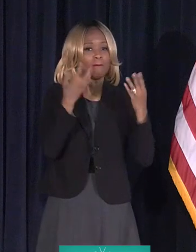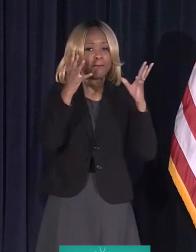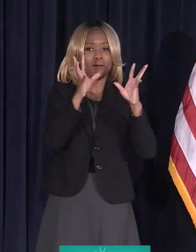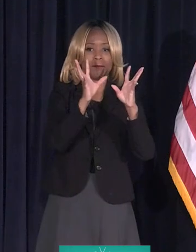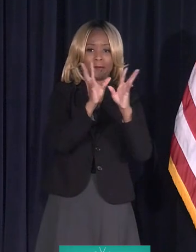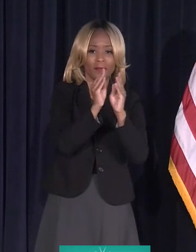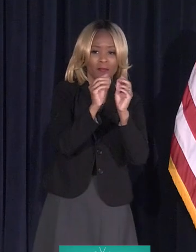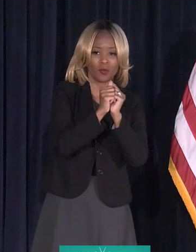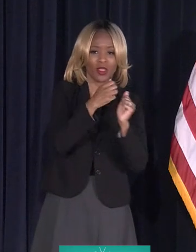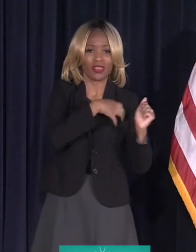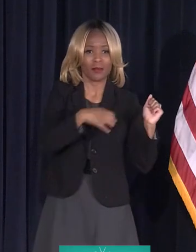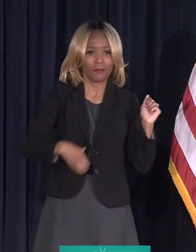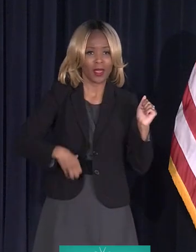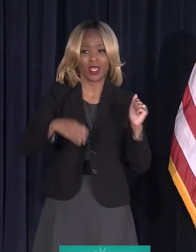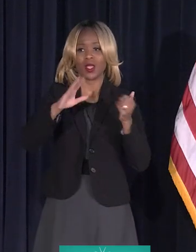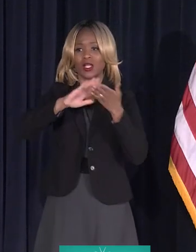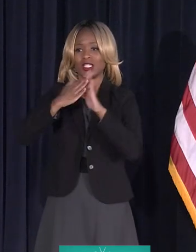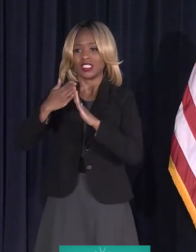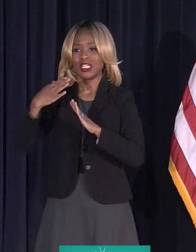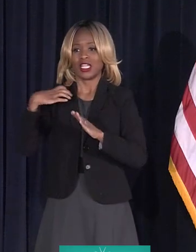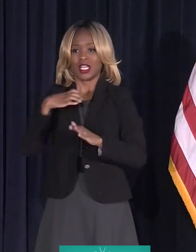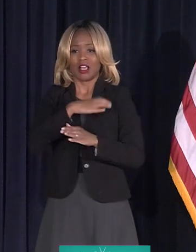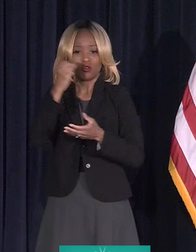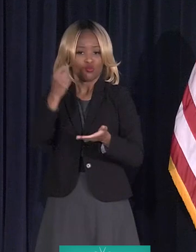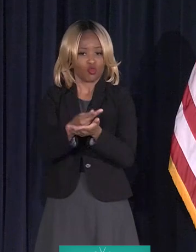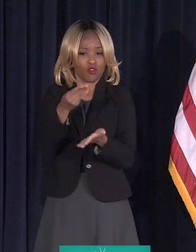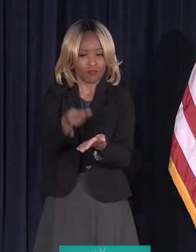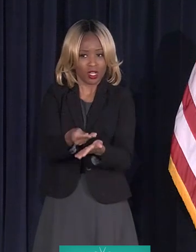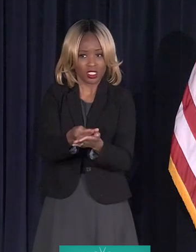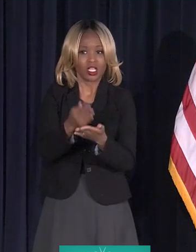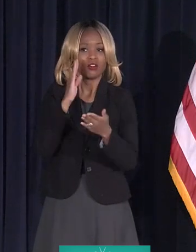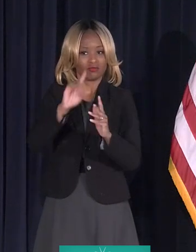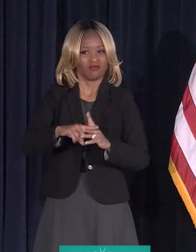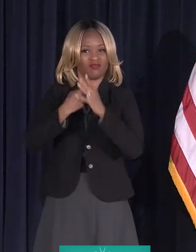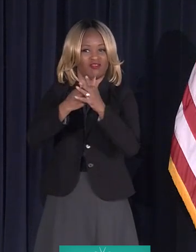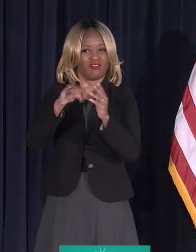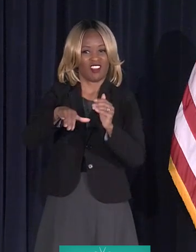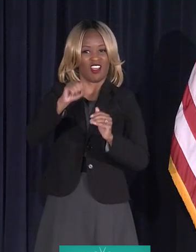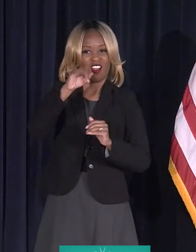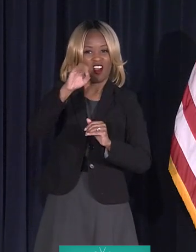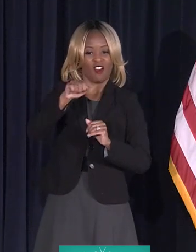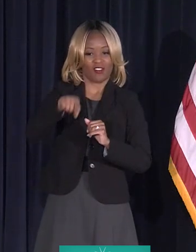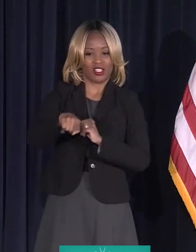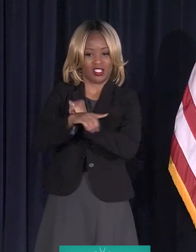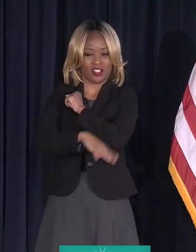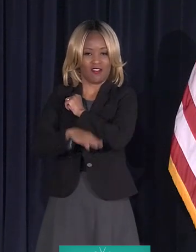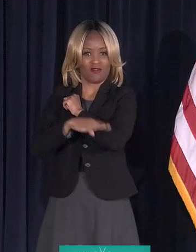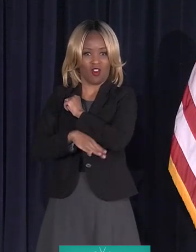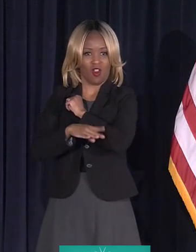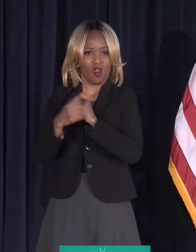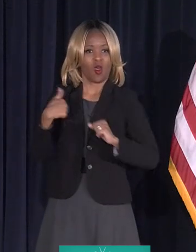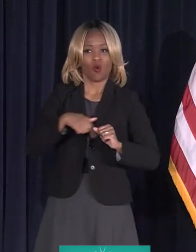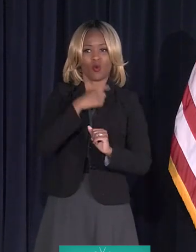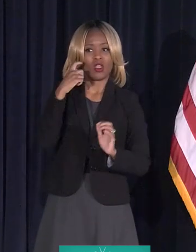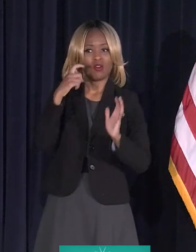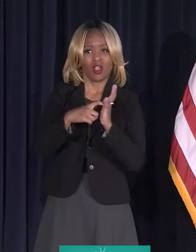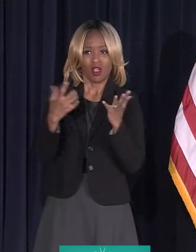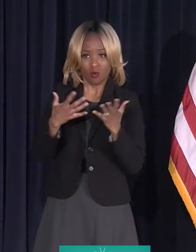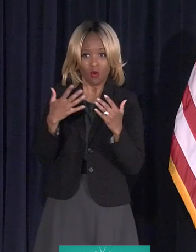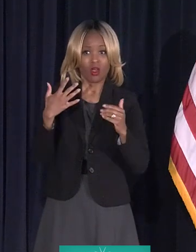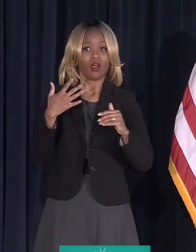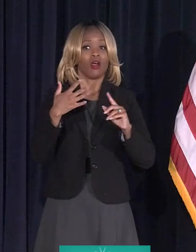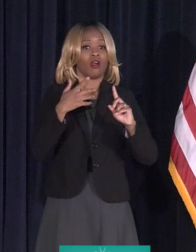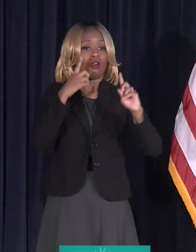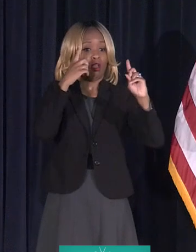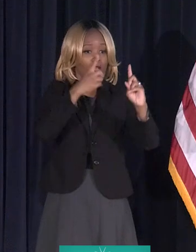after city council approved the budget, we are excited to announce that we are launching this office this fall. We recognize that the role to equity and